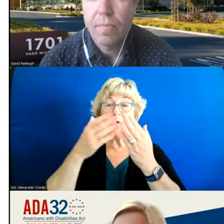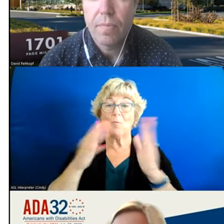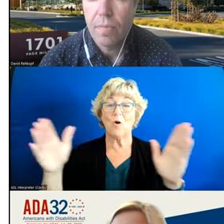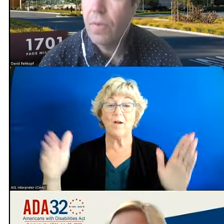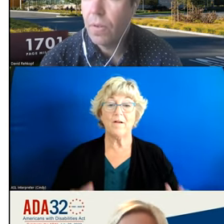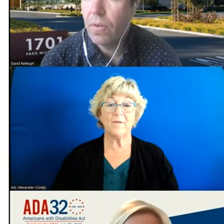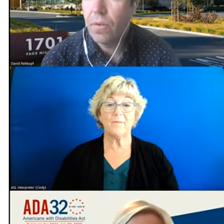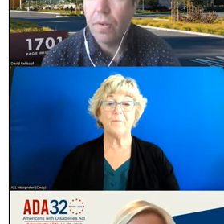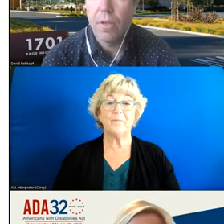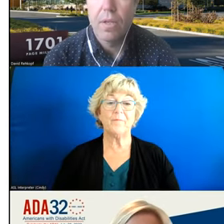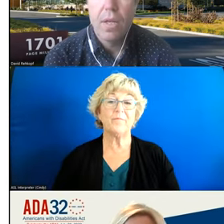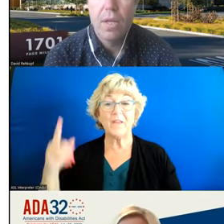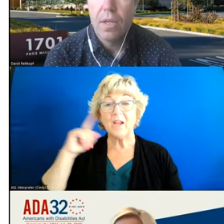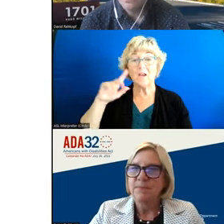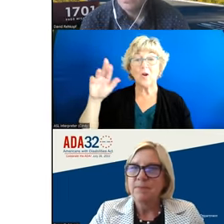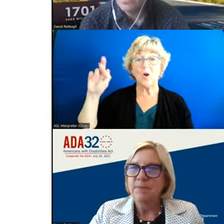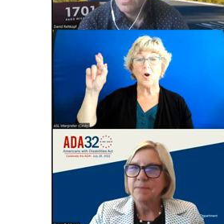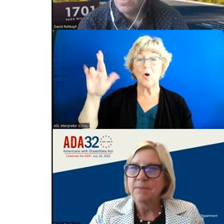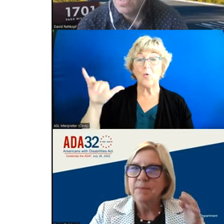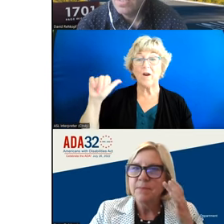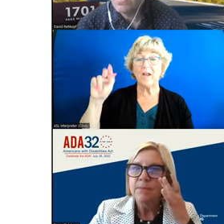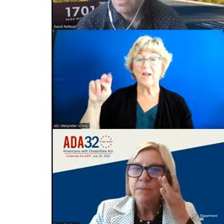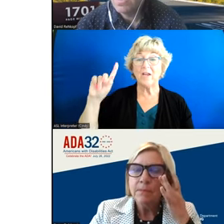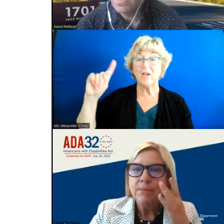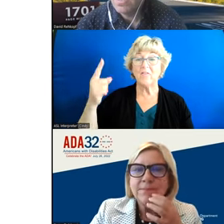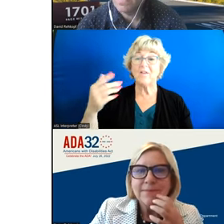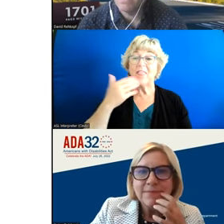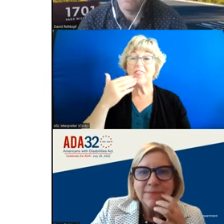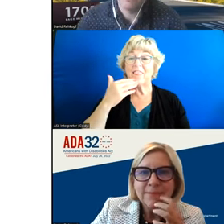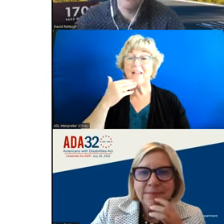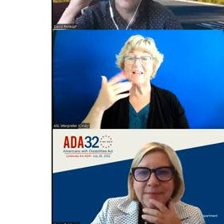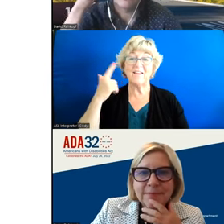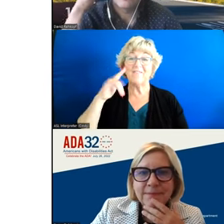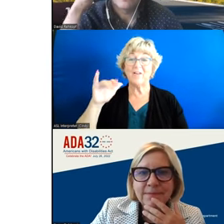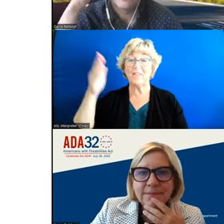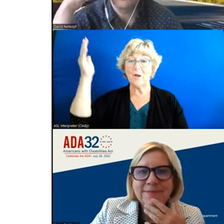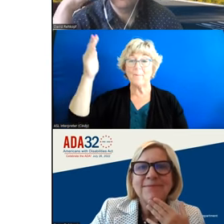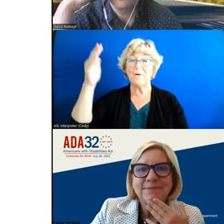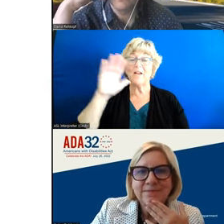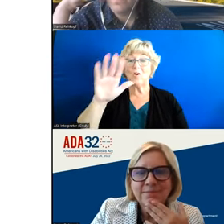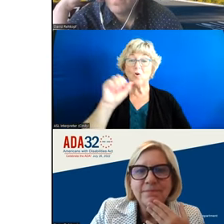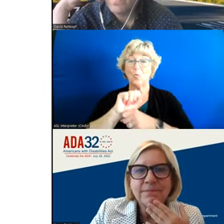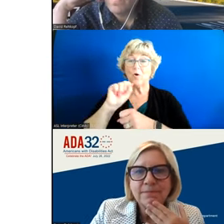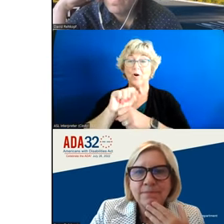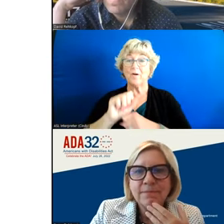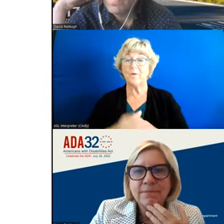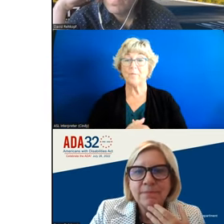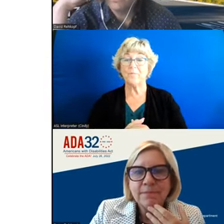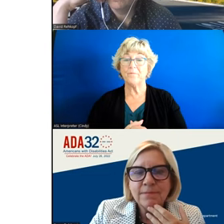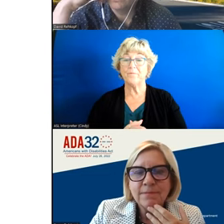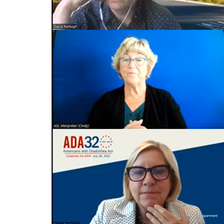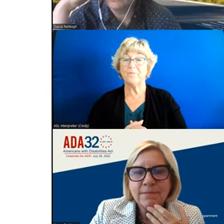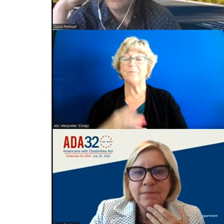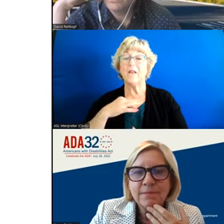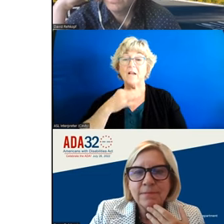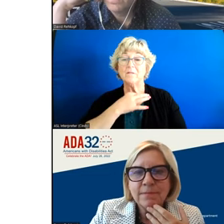so let's hear from ryan i thank you so much for this presentation and for the work you're doing um i was curious